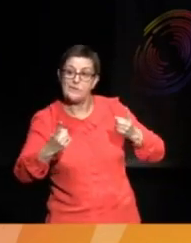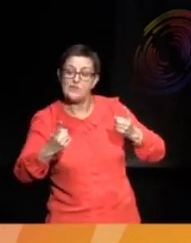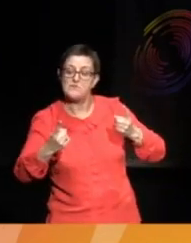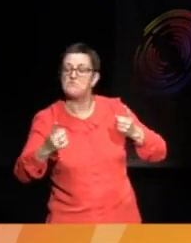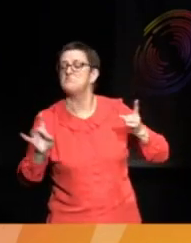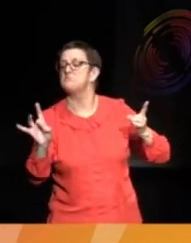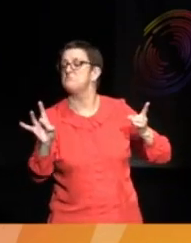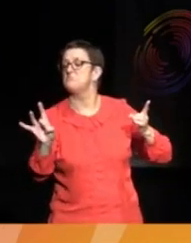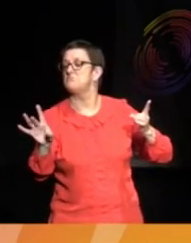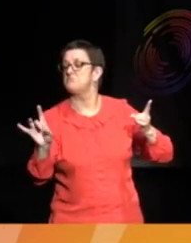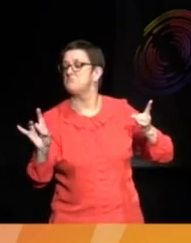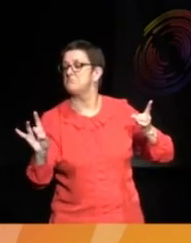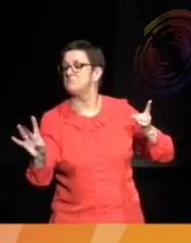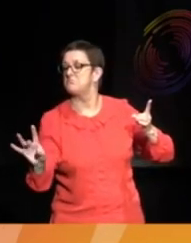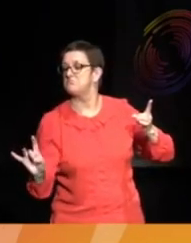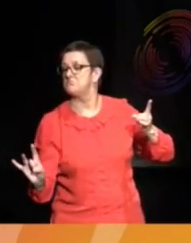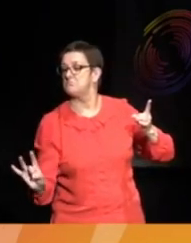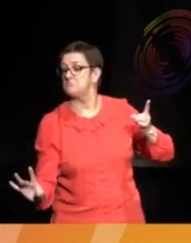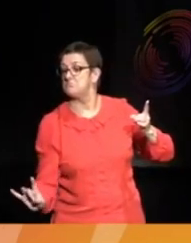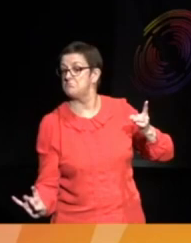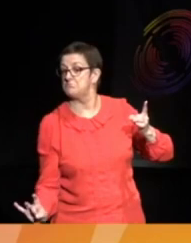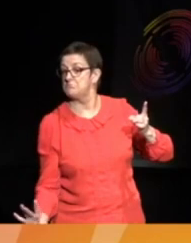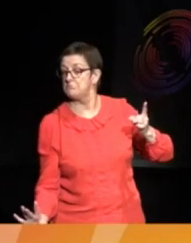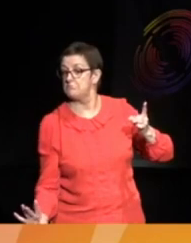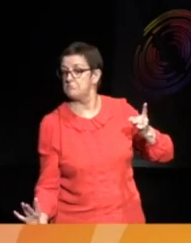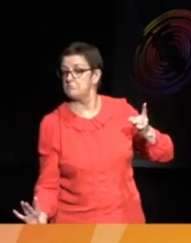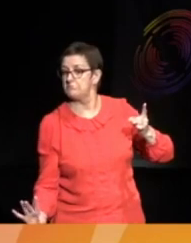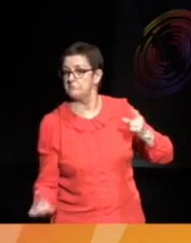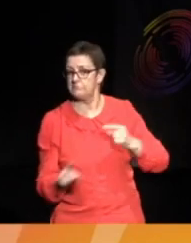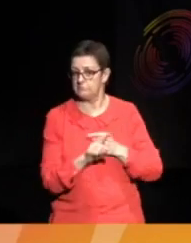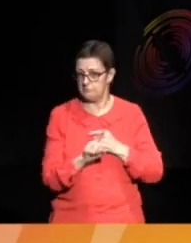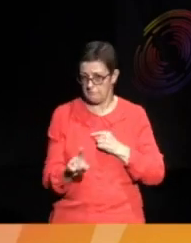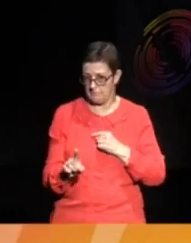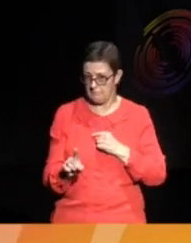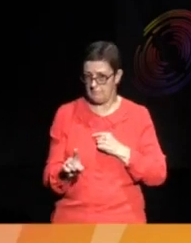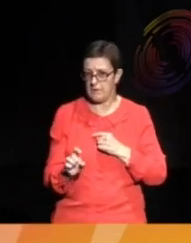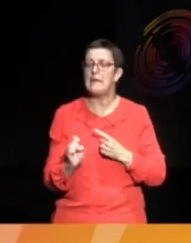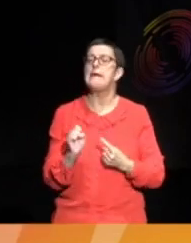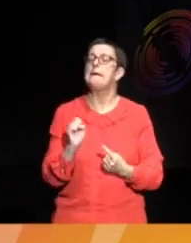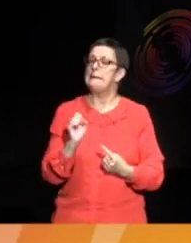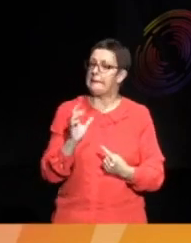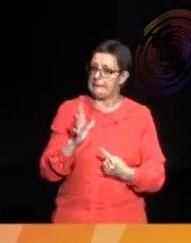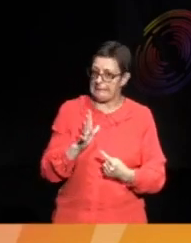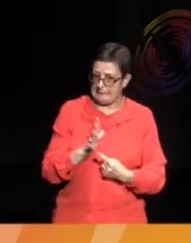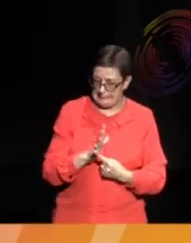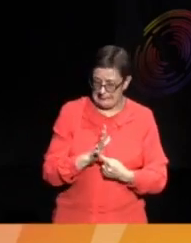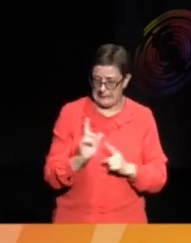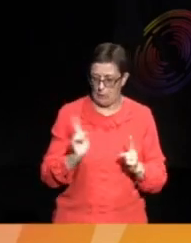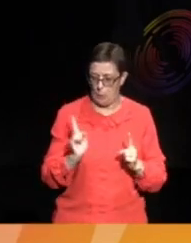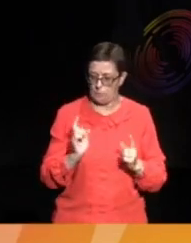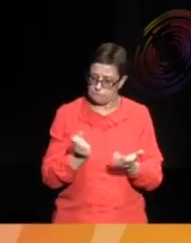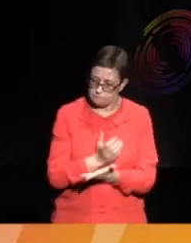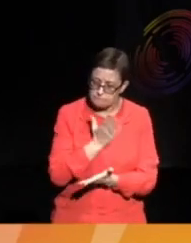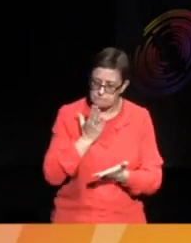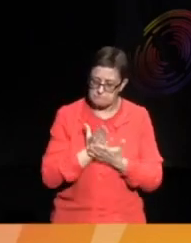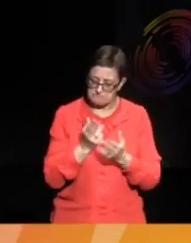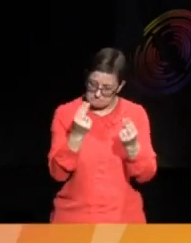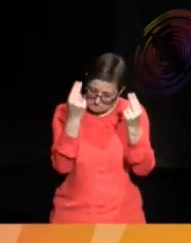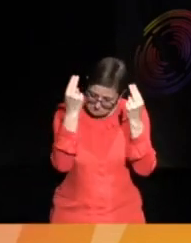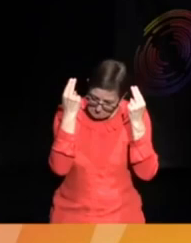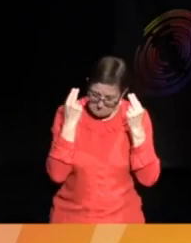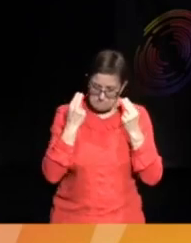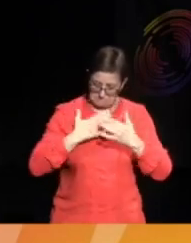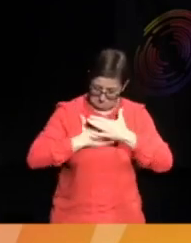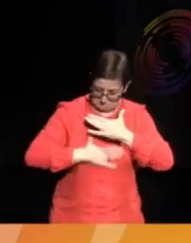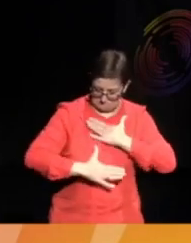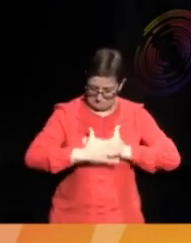in the offcuts. The key is to keep your arms inside the hemlines. Ration your breathing.